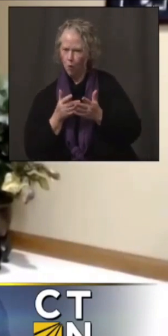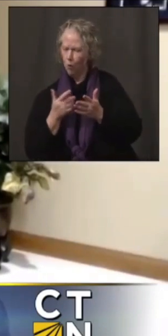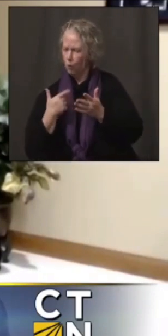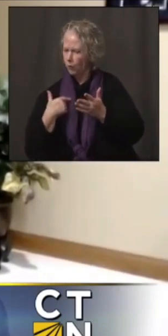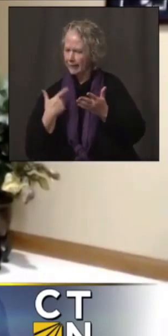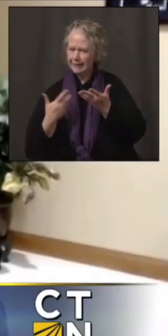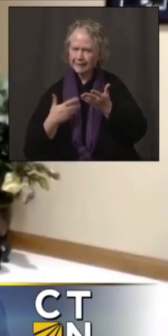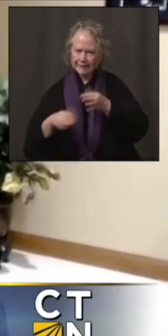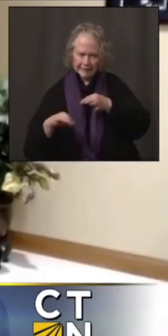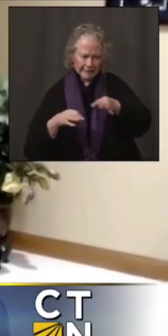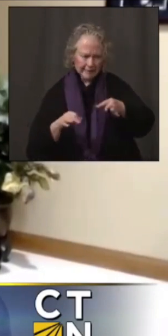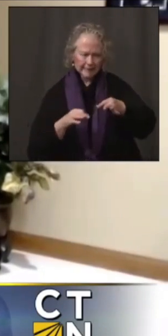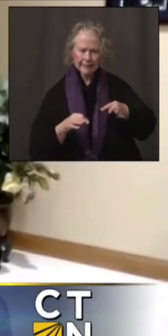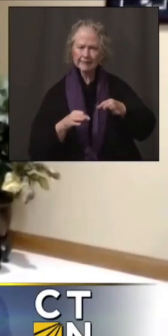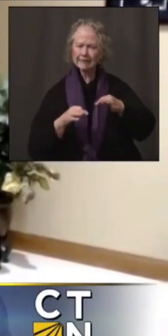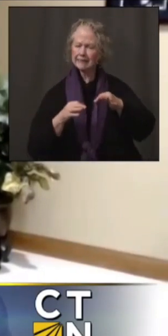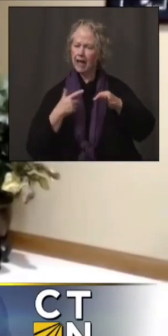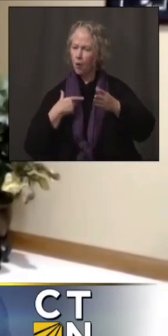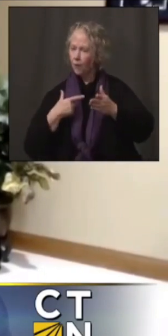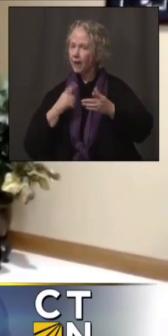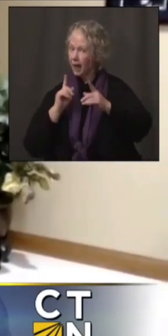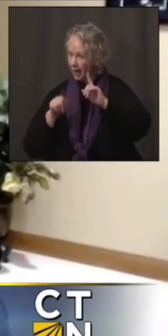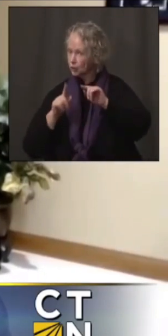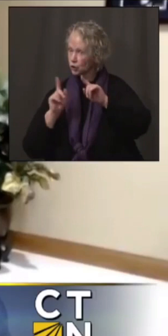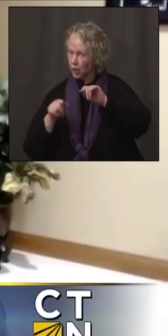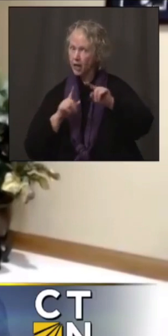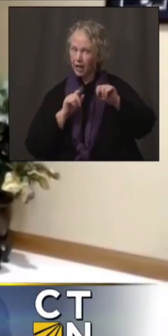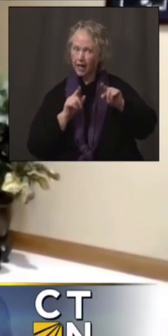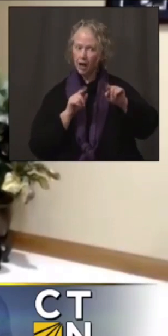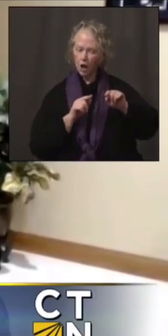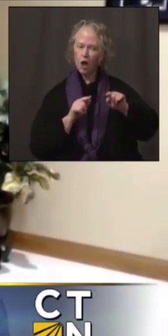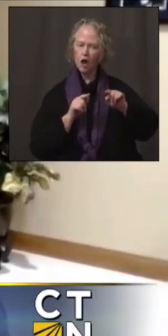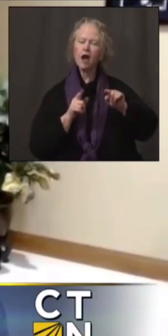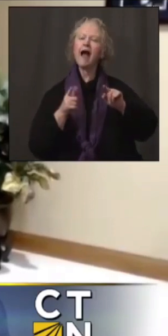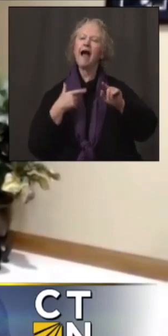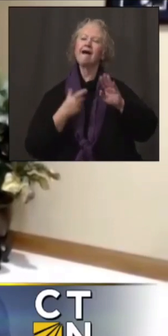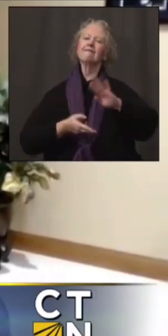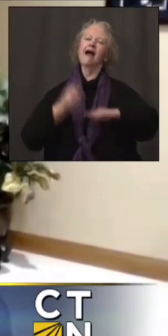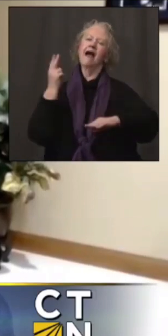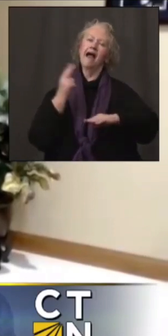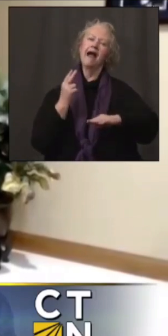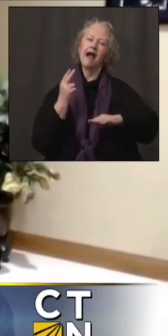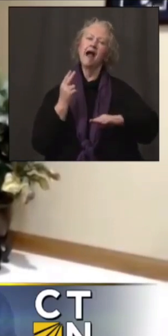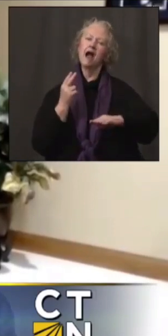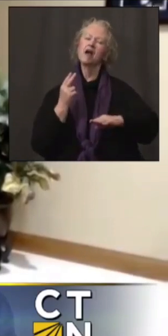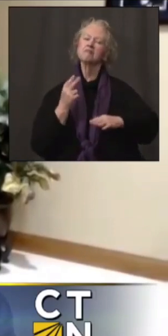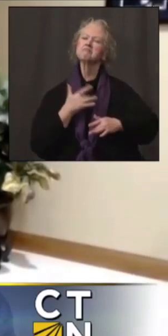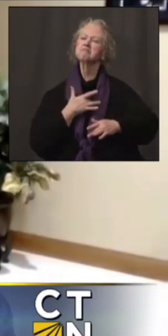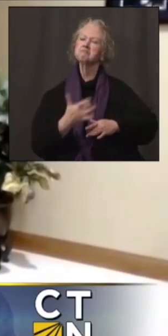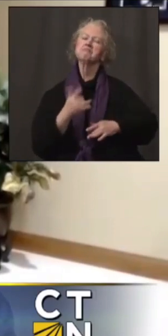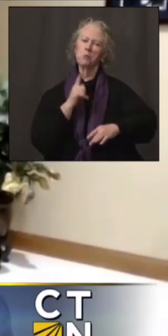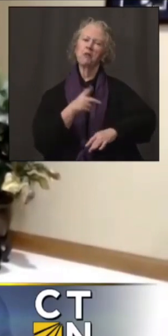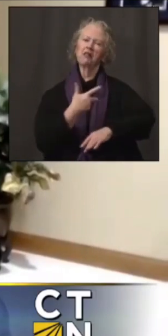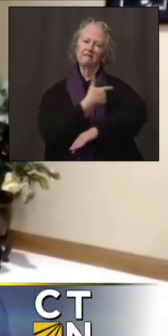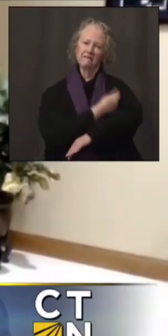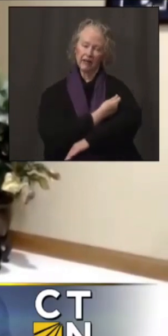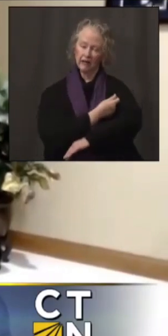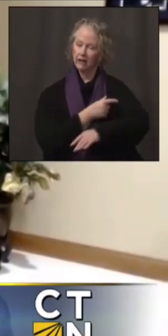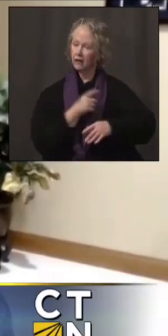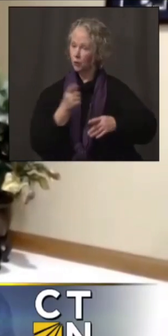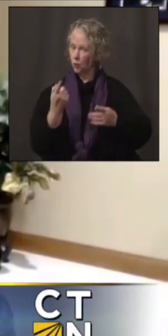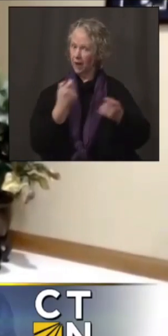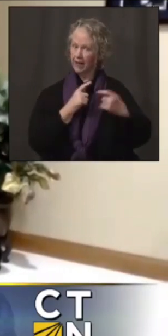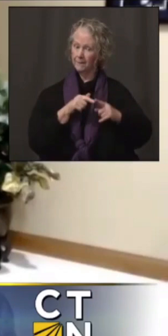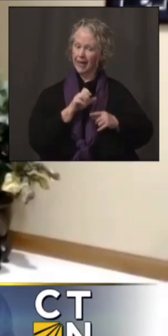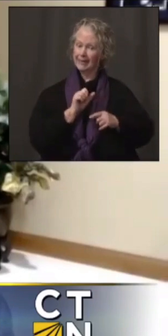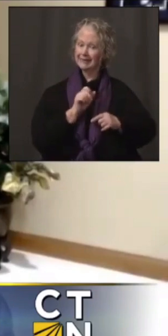more available we are to address any anxiety that they have, the more likely they are to take the vaccine. So at St. Francis, since you asked what we're doing